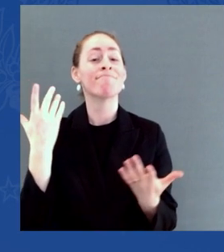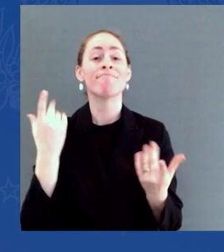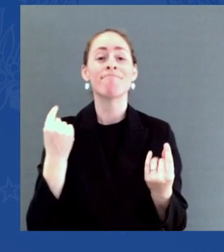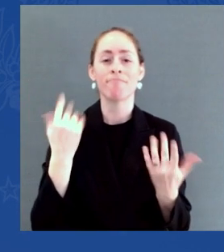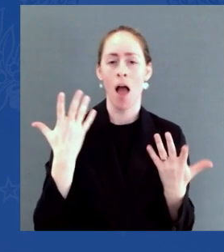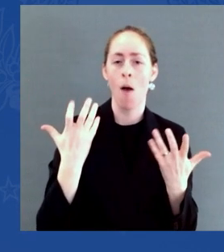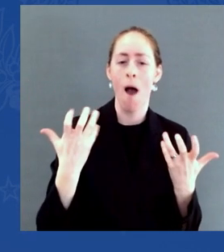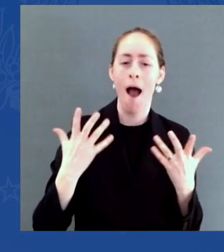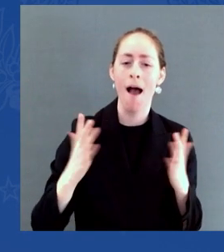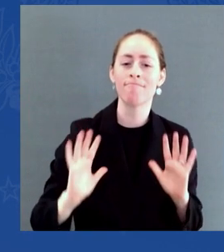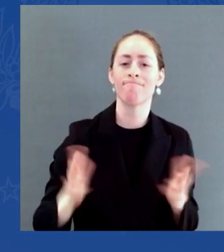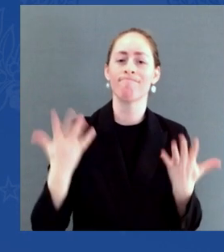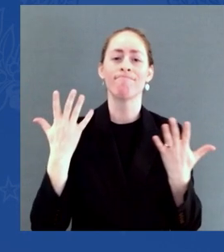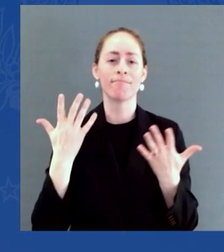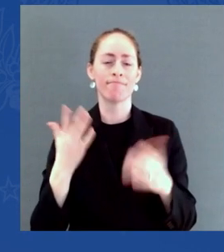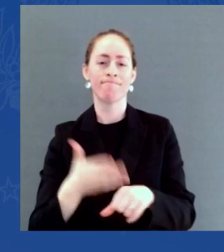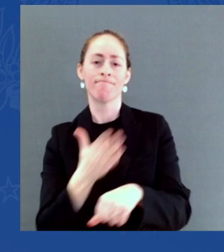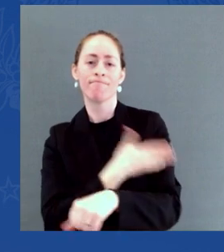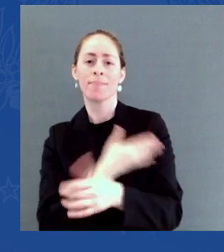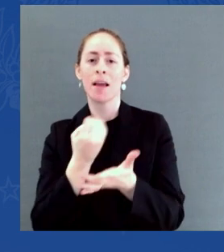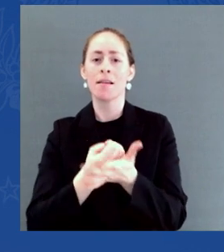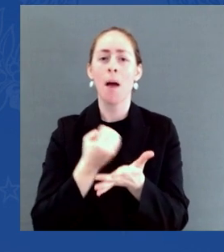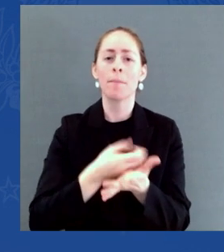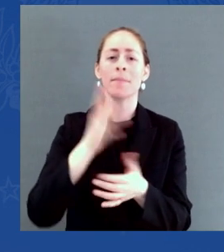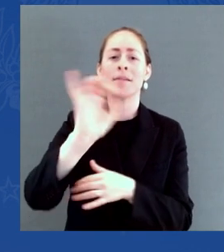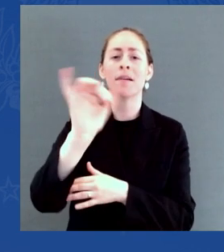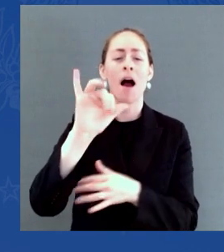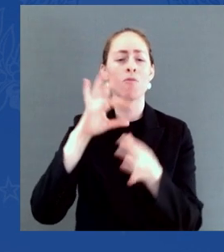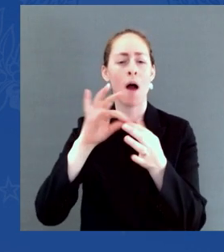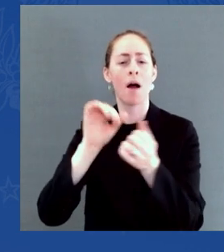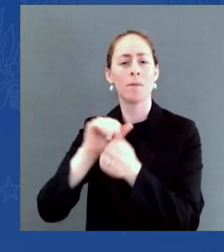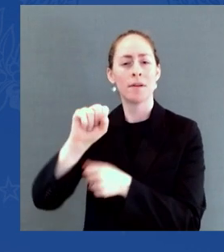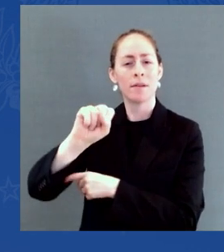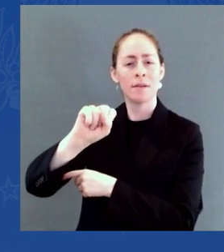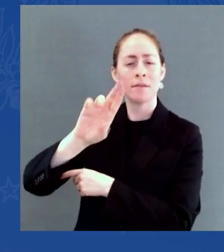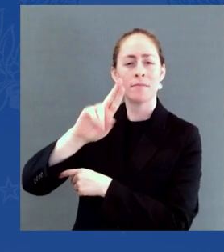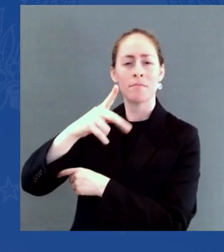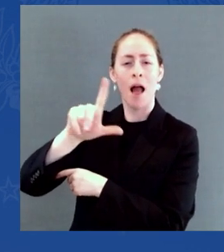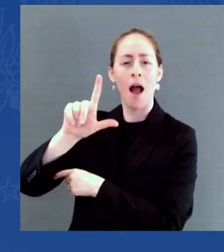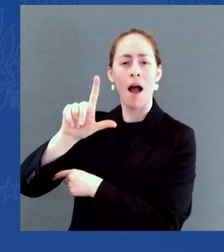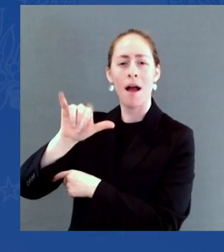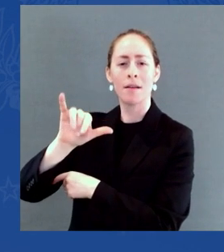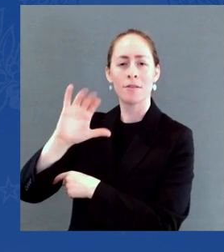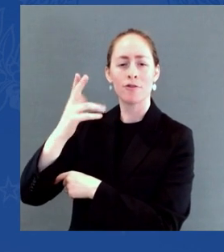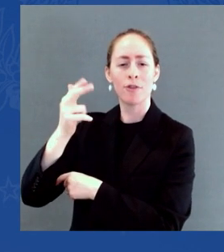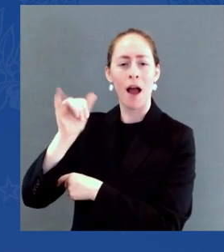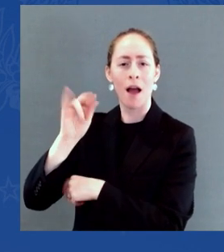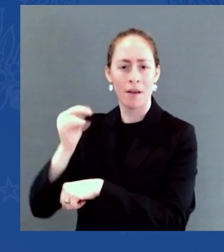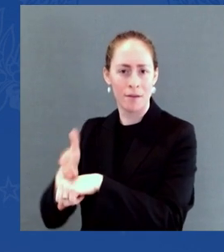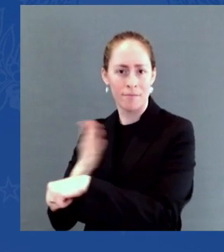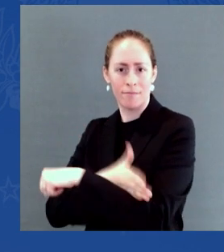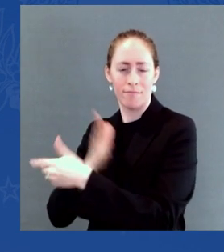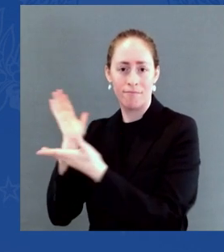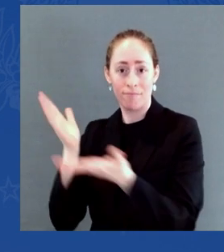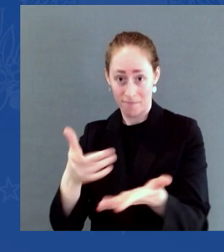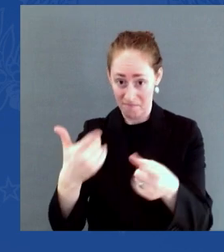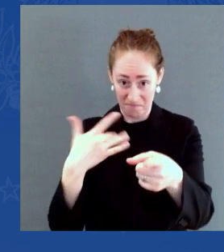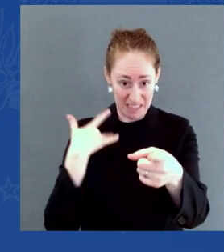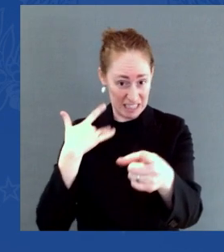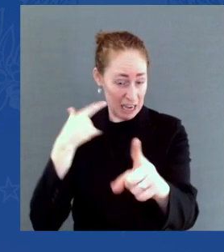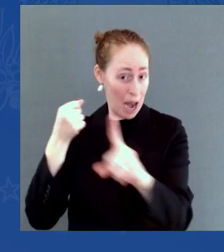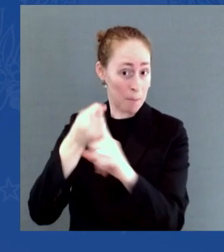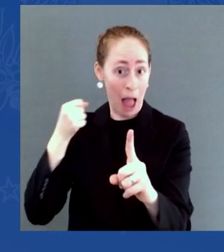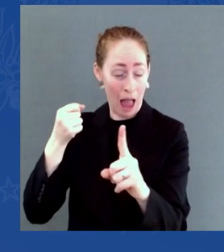find some relief? The because of what I've seen so far, based on what we've done, this is the first time I've seen where labor and